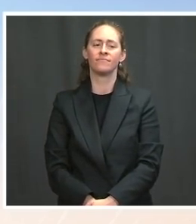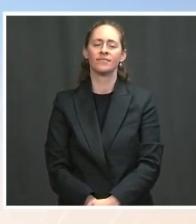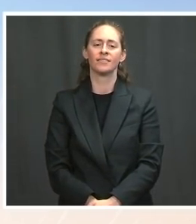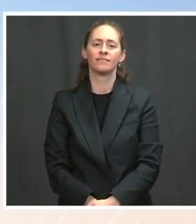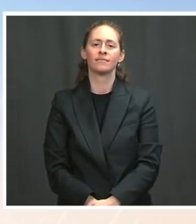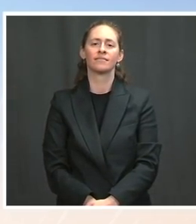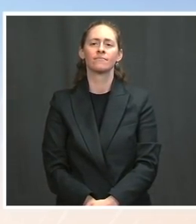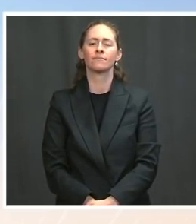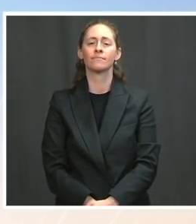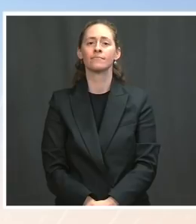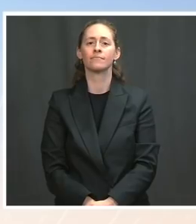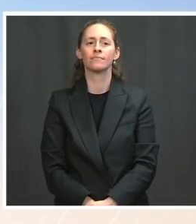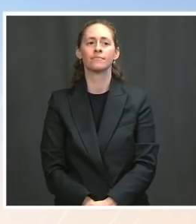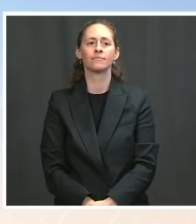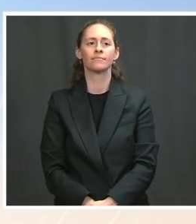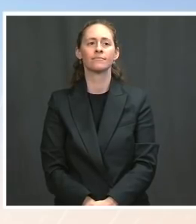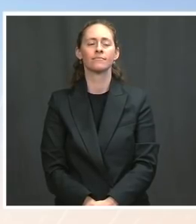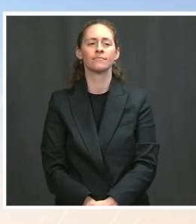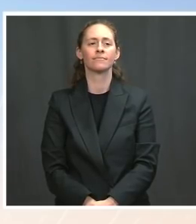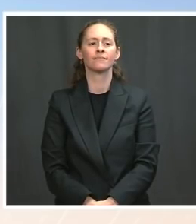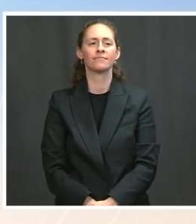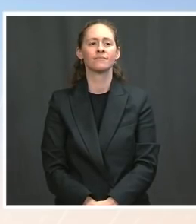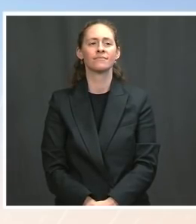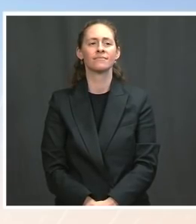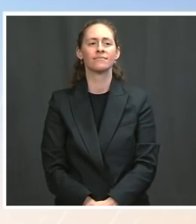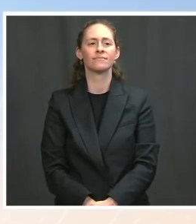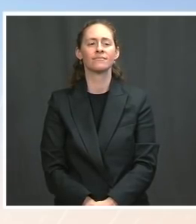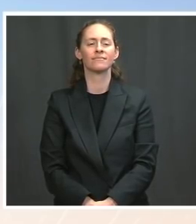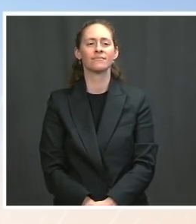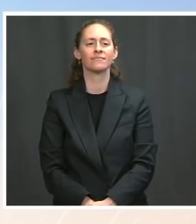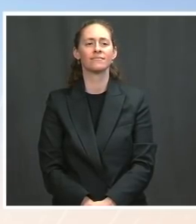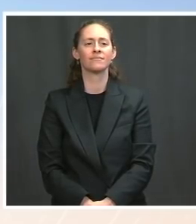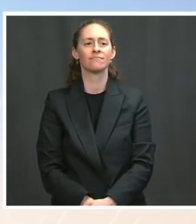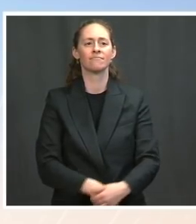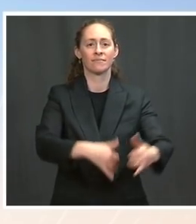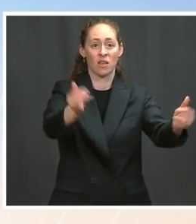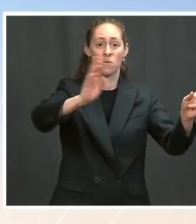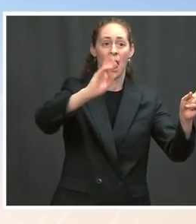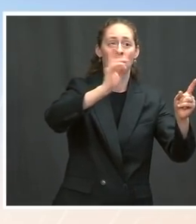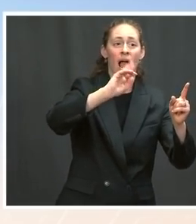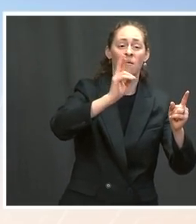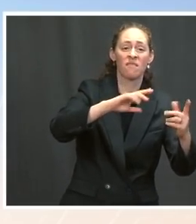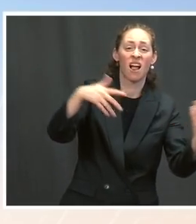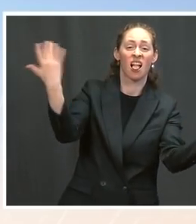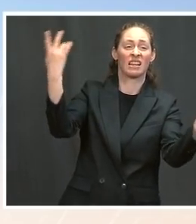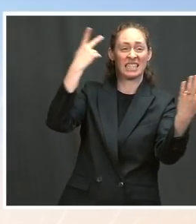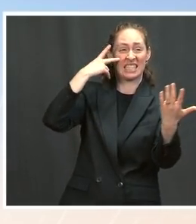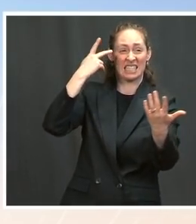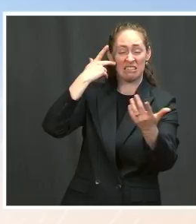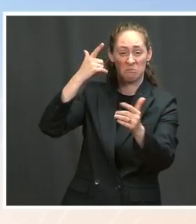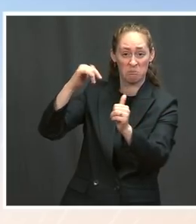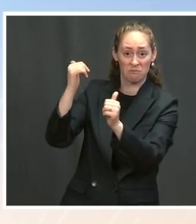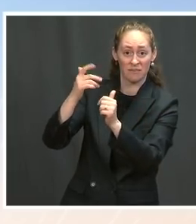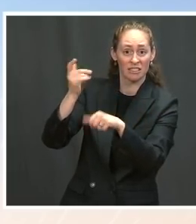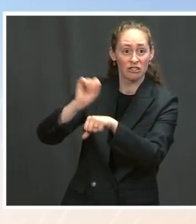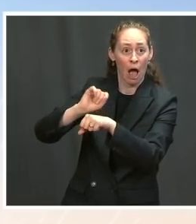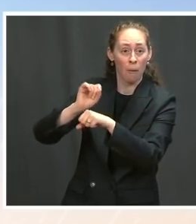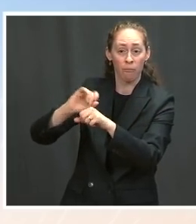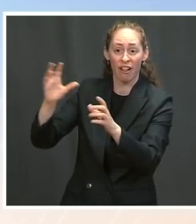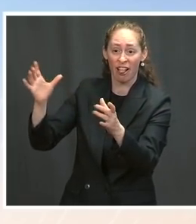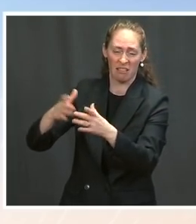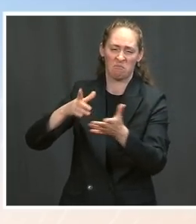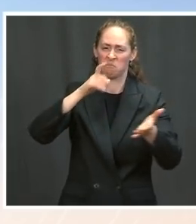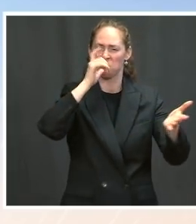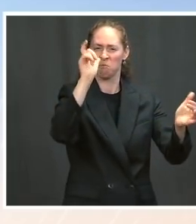see today's jobs report as a reason not to pass this additional $4 trillion in spending? And how are you going to continue those negotiations